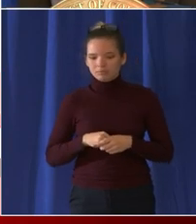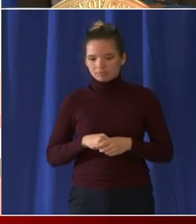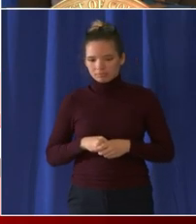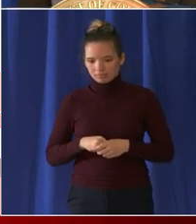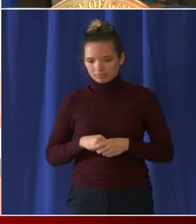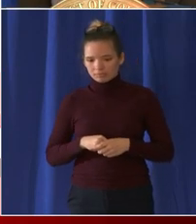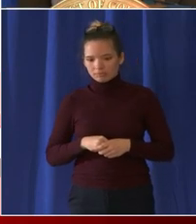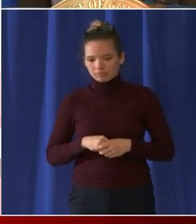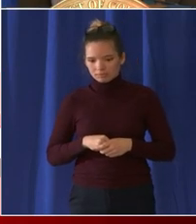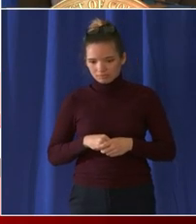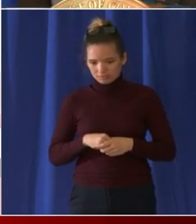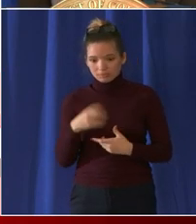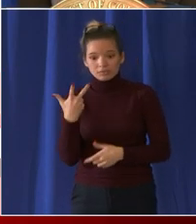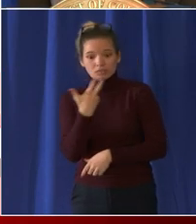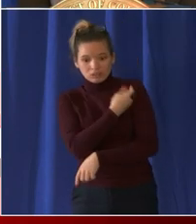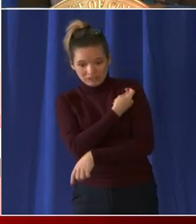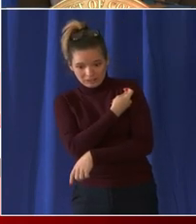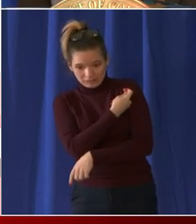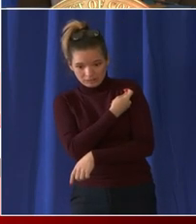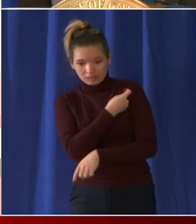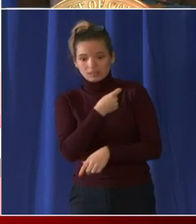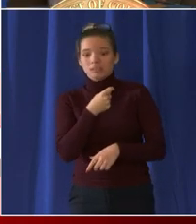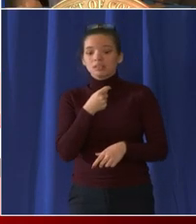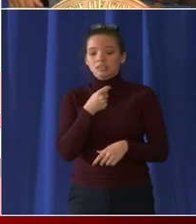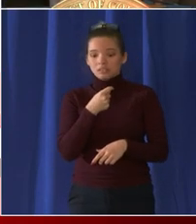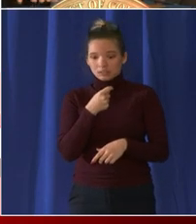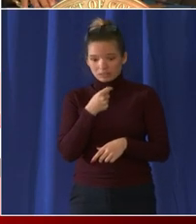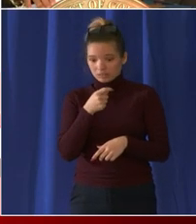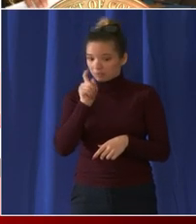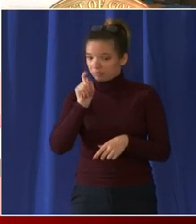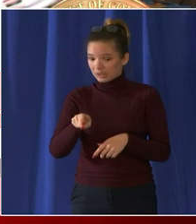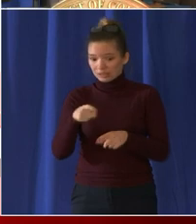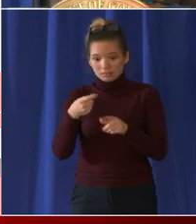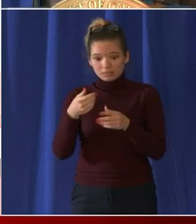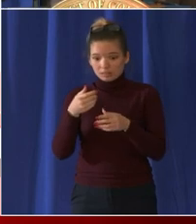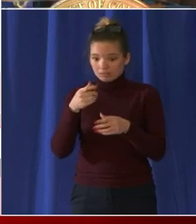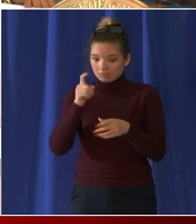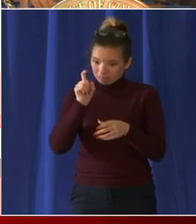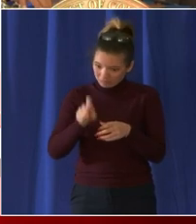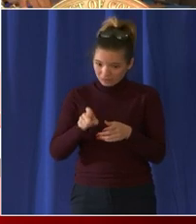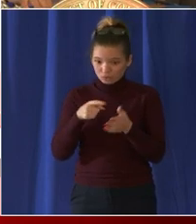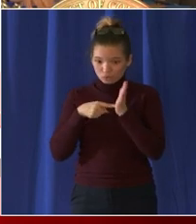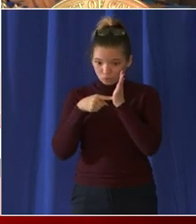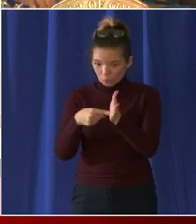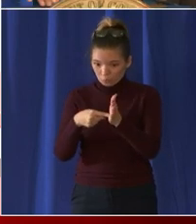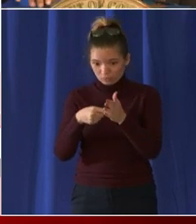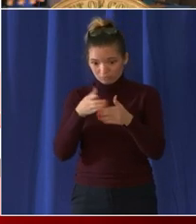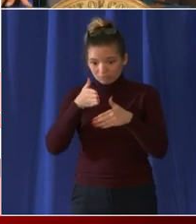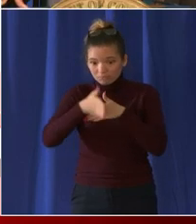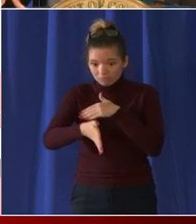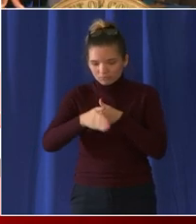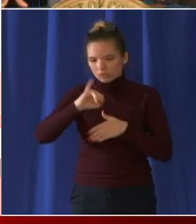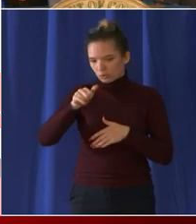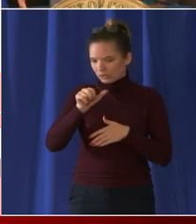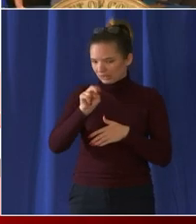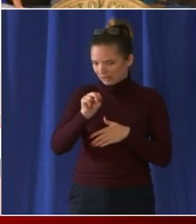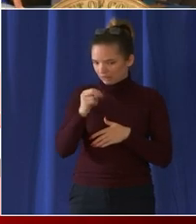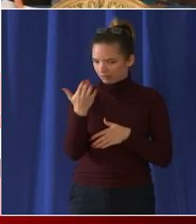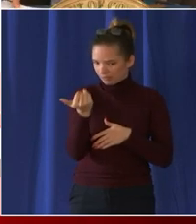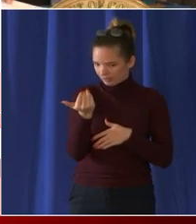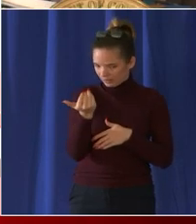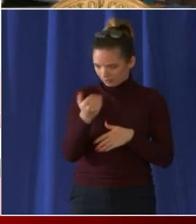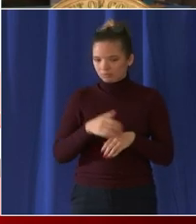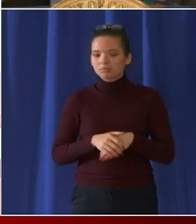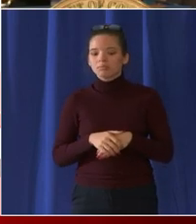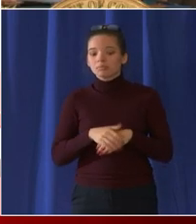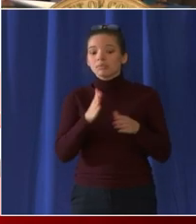uh fully vaccinated by February the 15th so uh I now